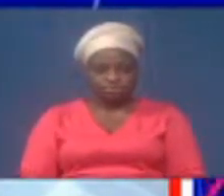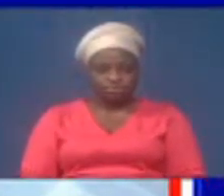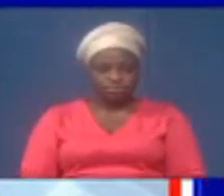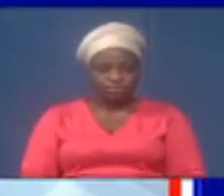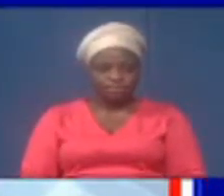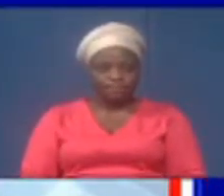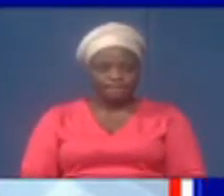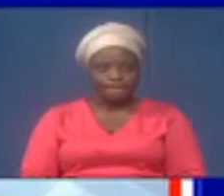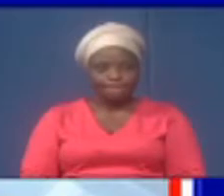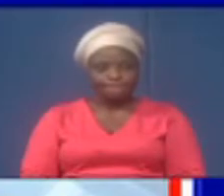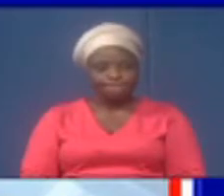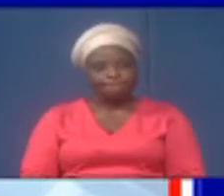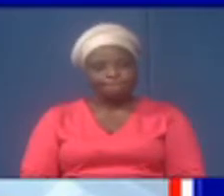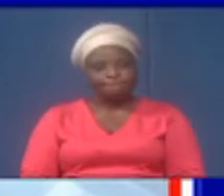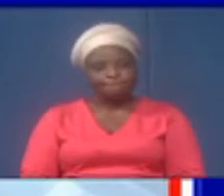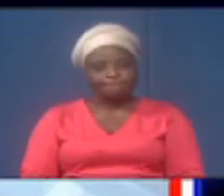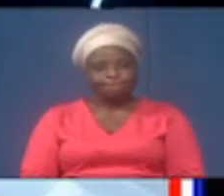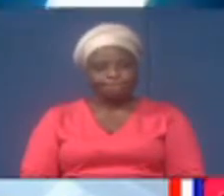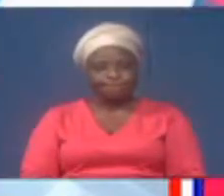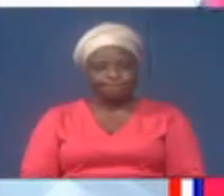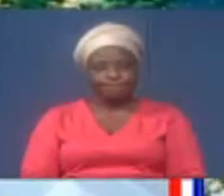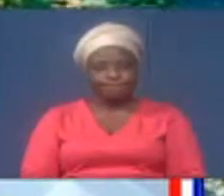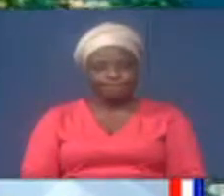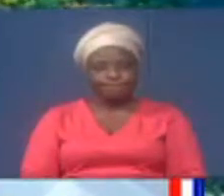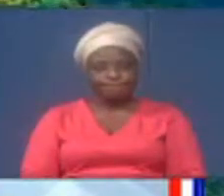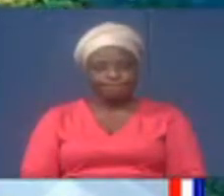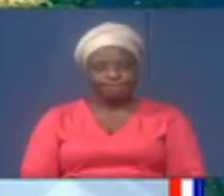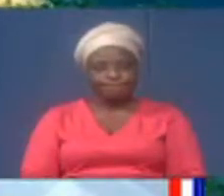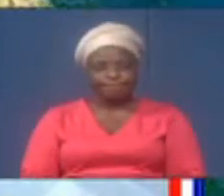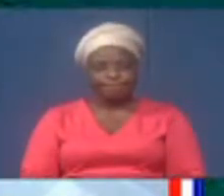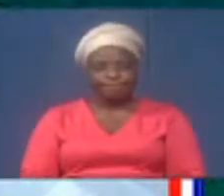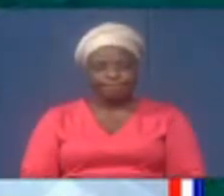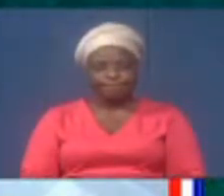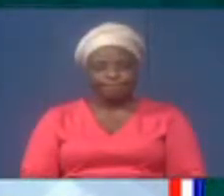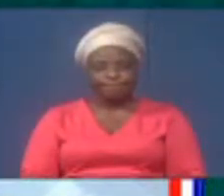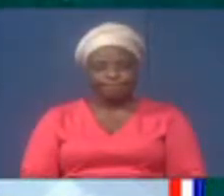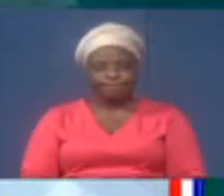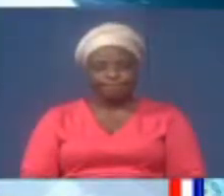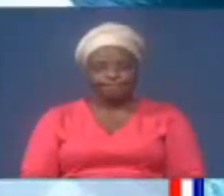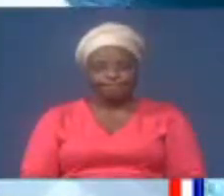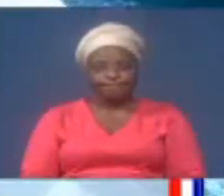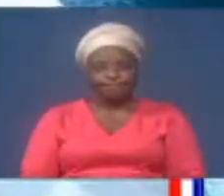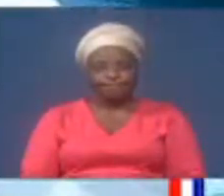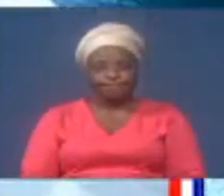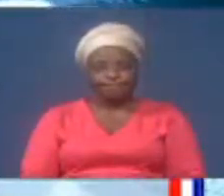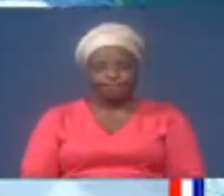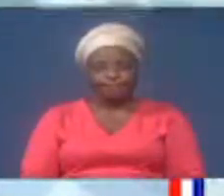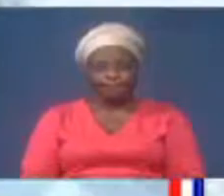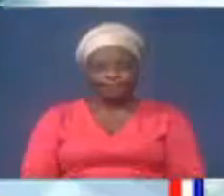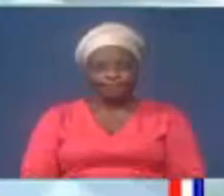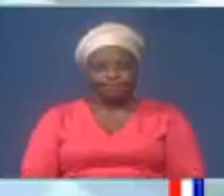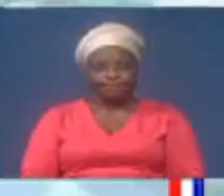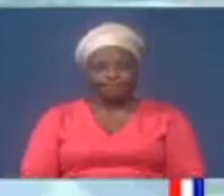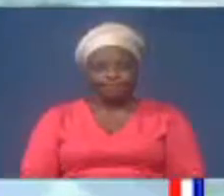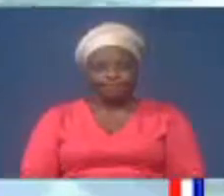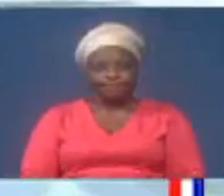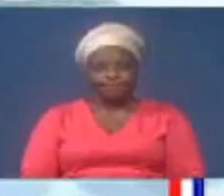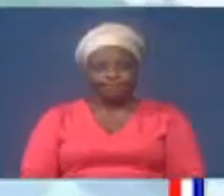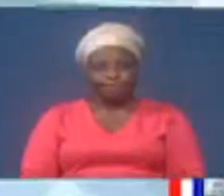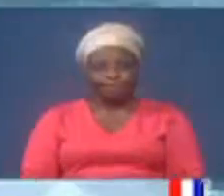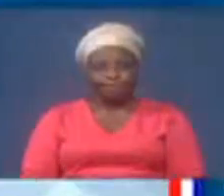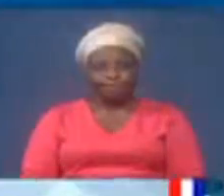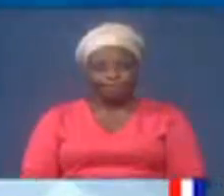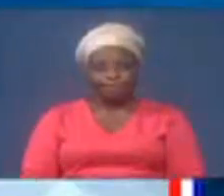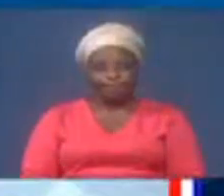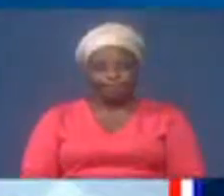The NPP is driving the consistent efforts in connecting the country's talents to the world, putting Ghana on the